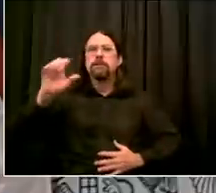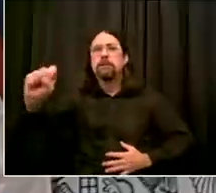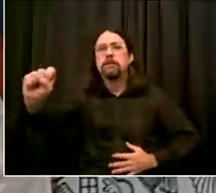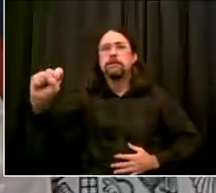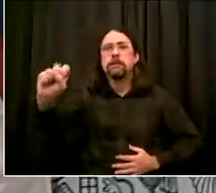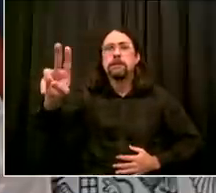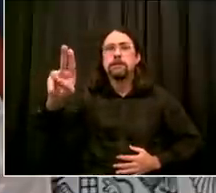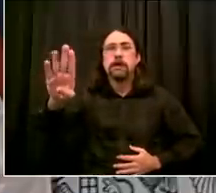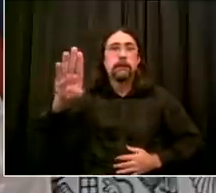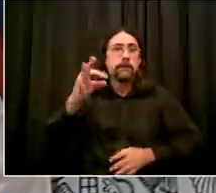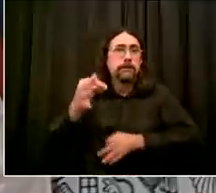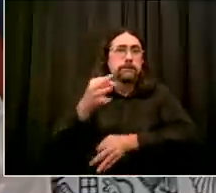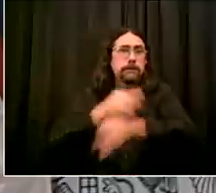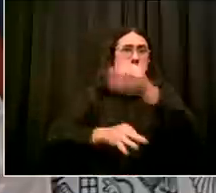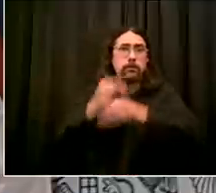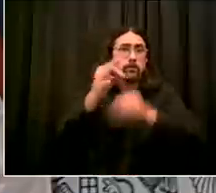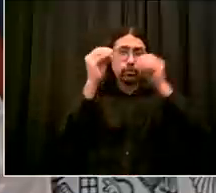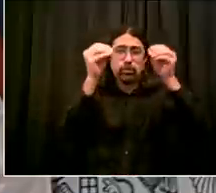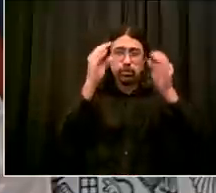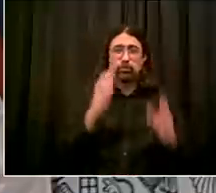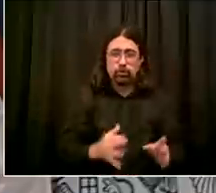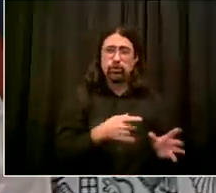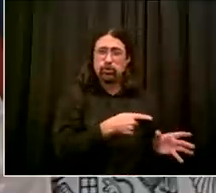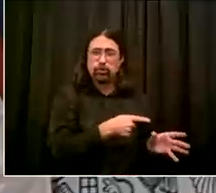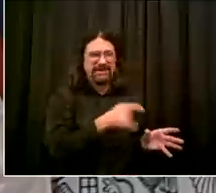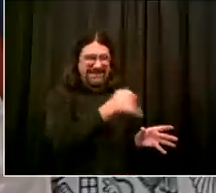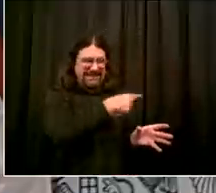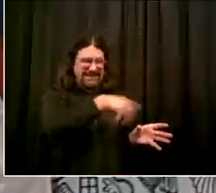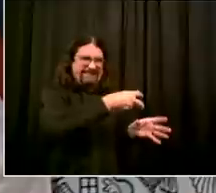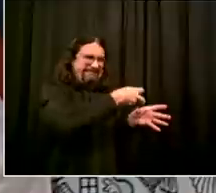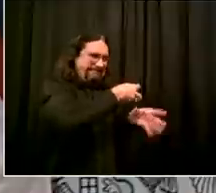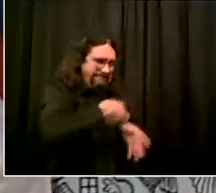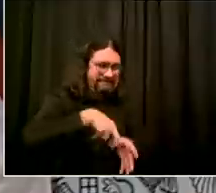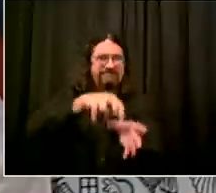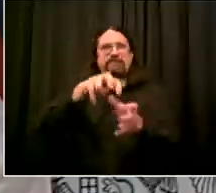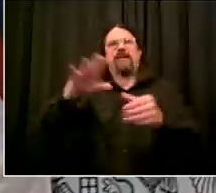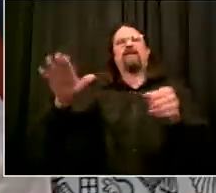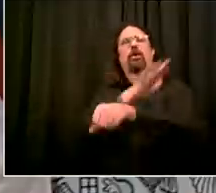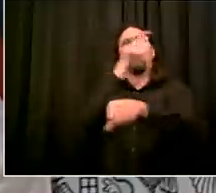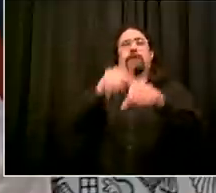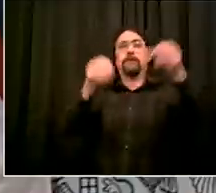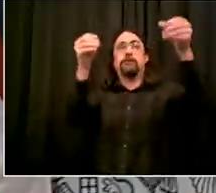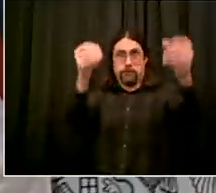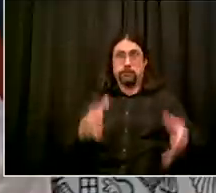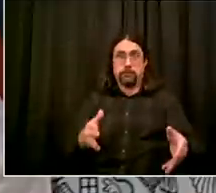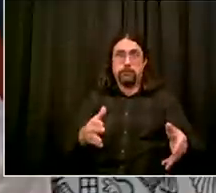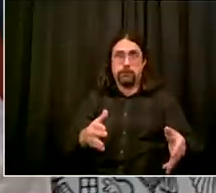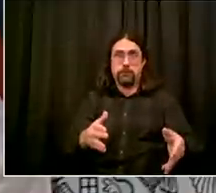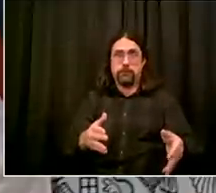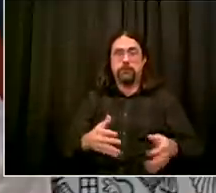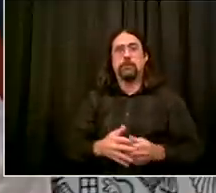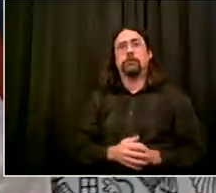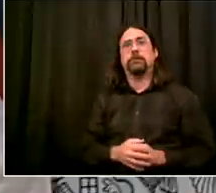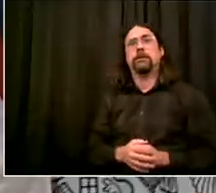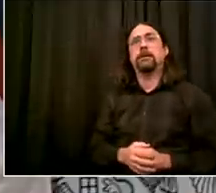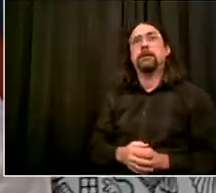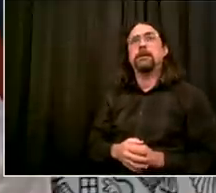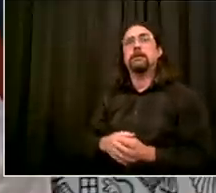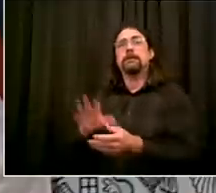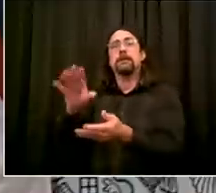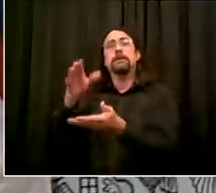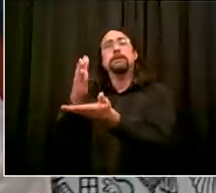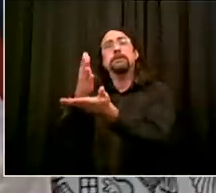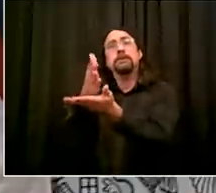uh adjunct professors who are at cuny who don't have work anymore but are obviously trained teachers the